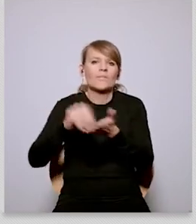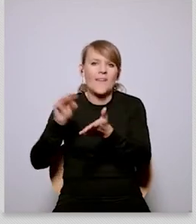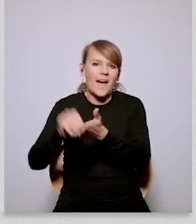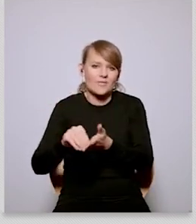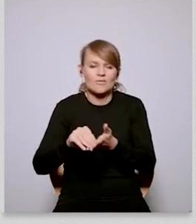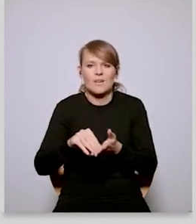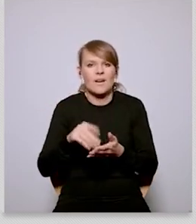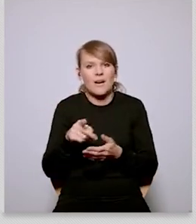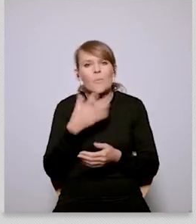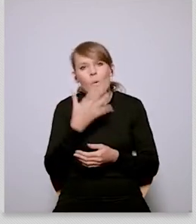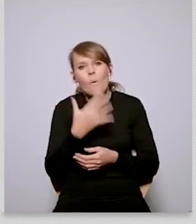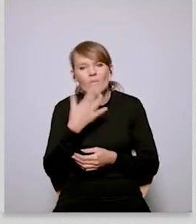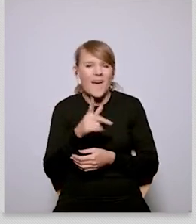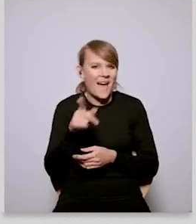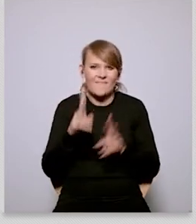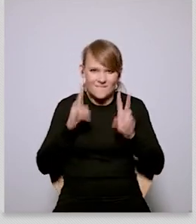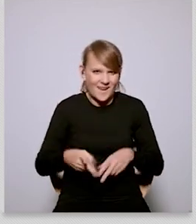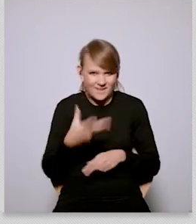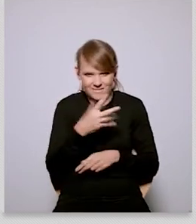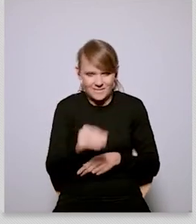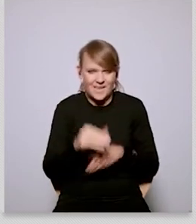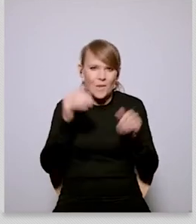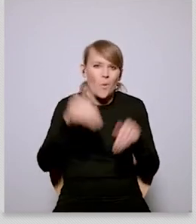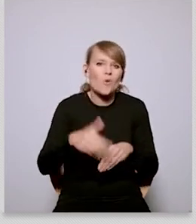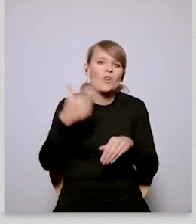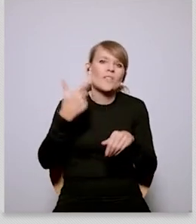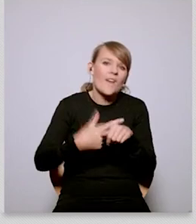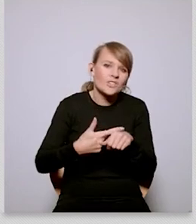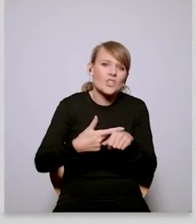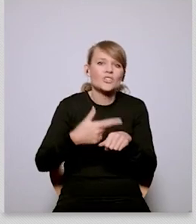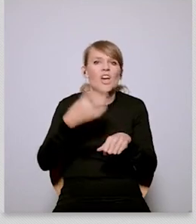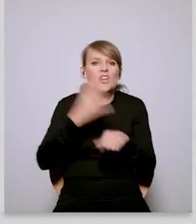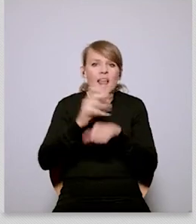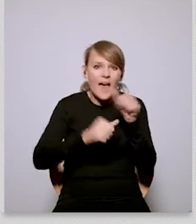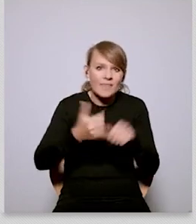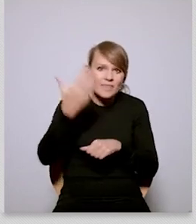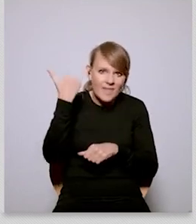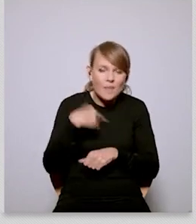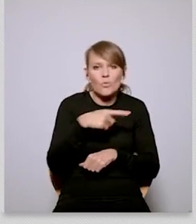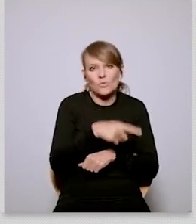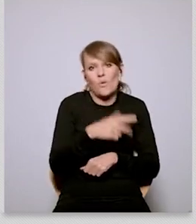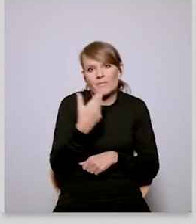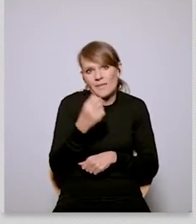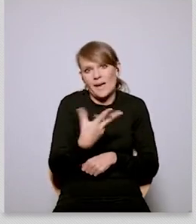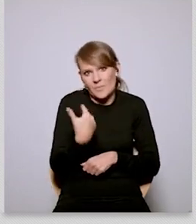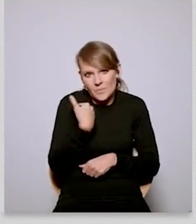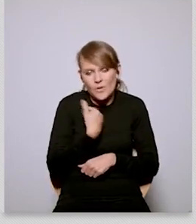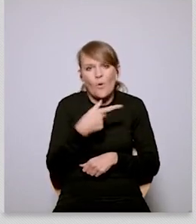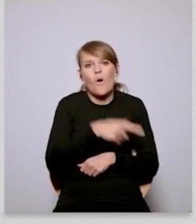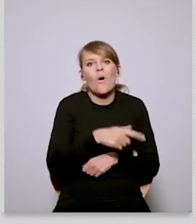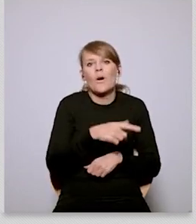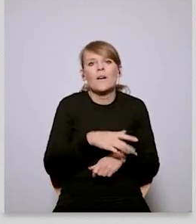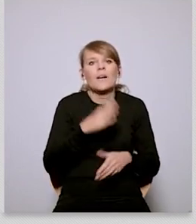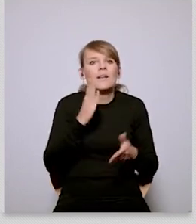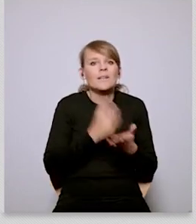with is a certain phrasing being repeated over and over again without being